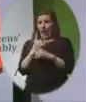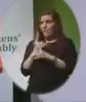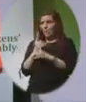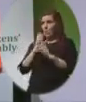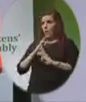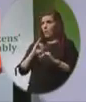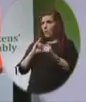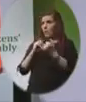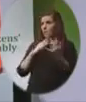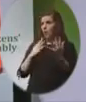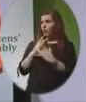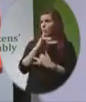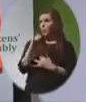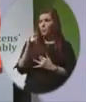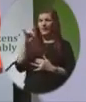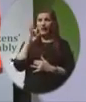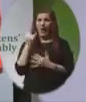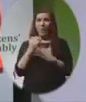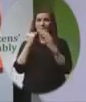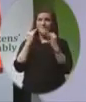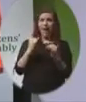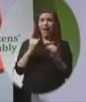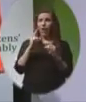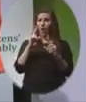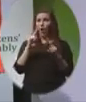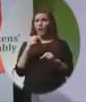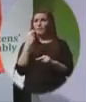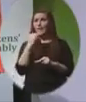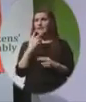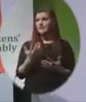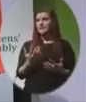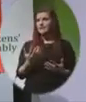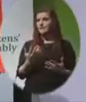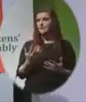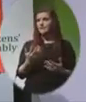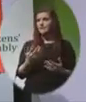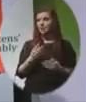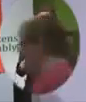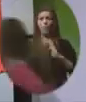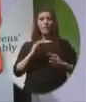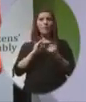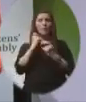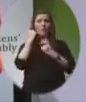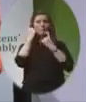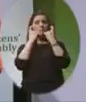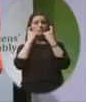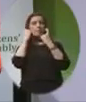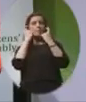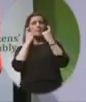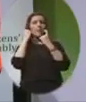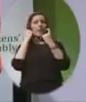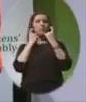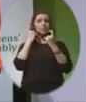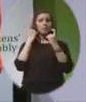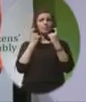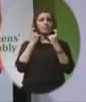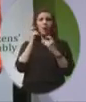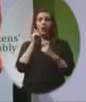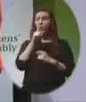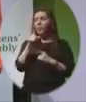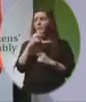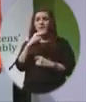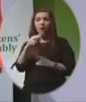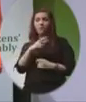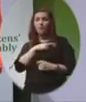to hear how unpleasant it is. Women contemplating abortion are told their unborn babies is nothing more than a clump of